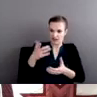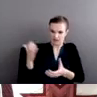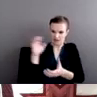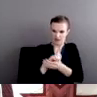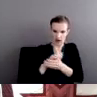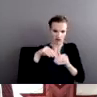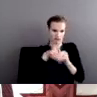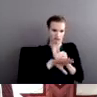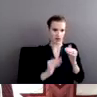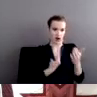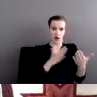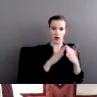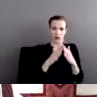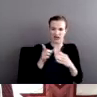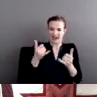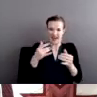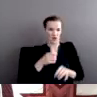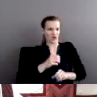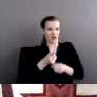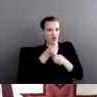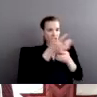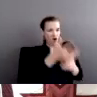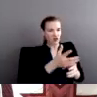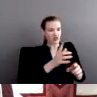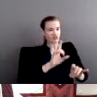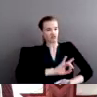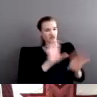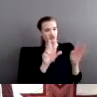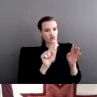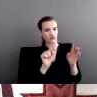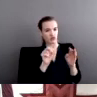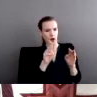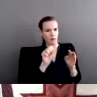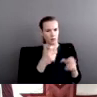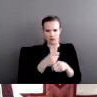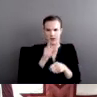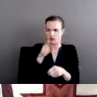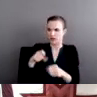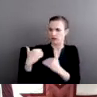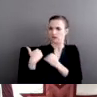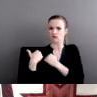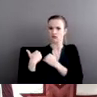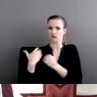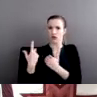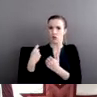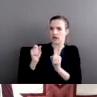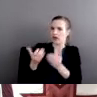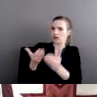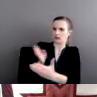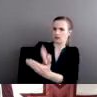and causing trauma. So we were able to get that small sliver of jurisdiction